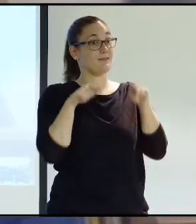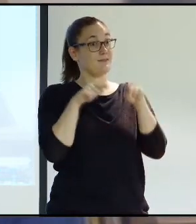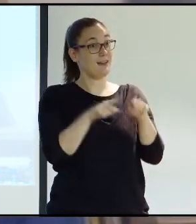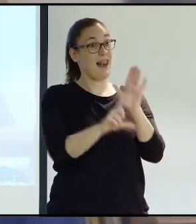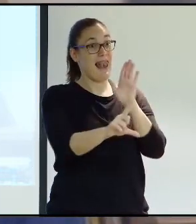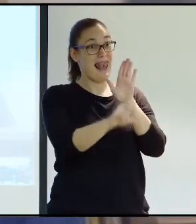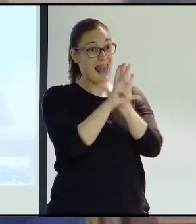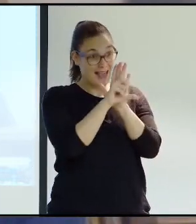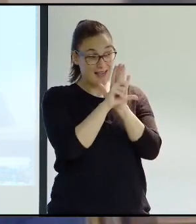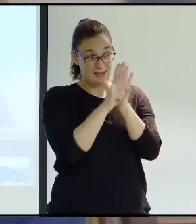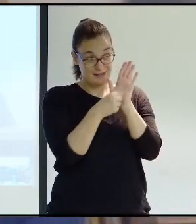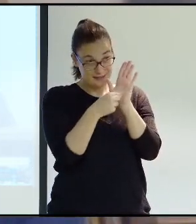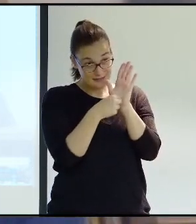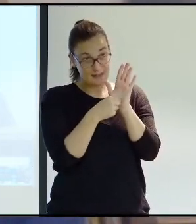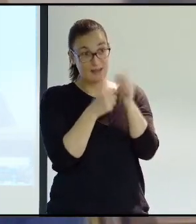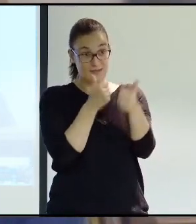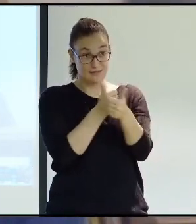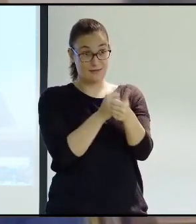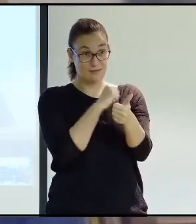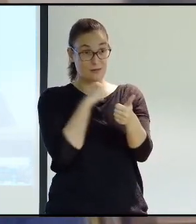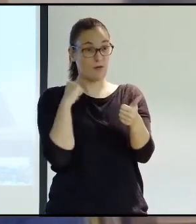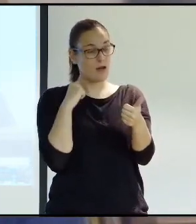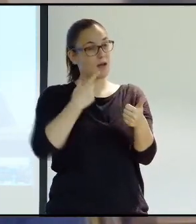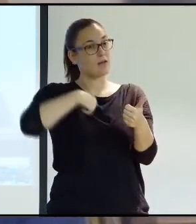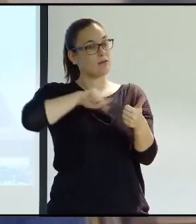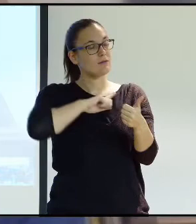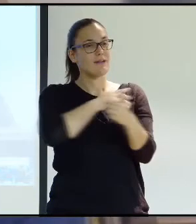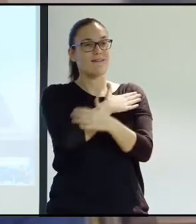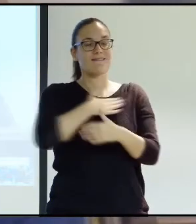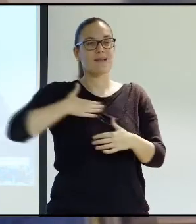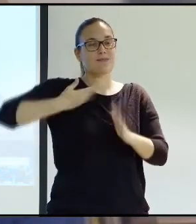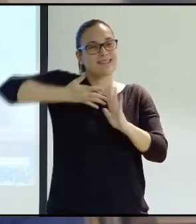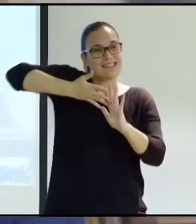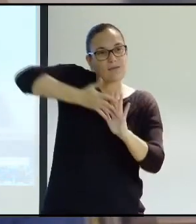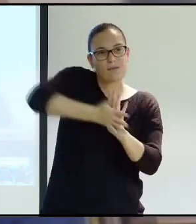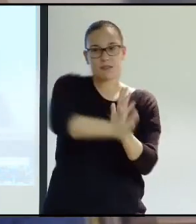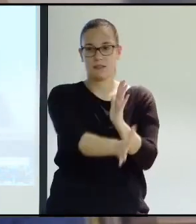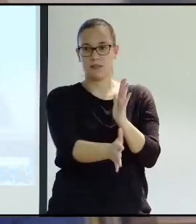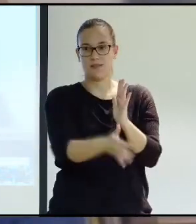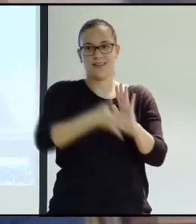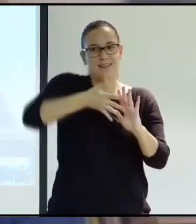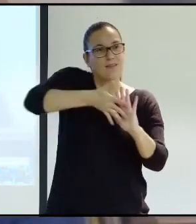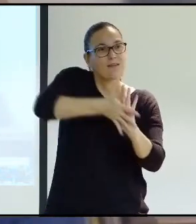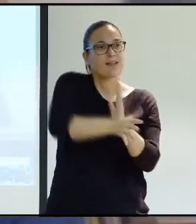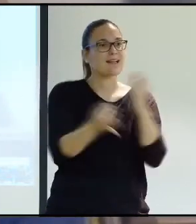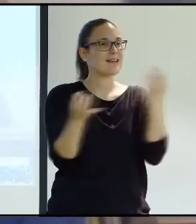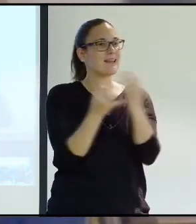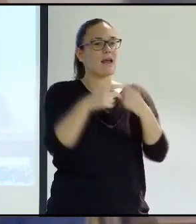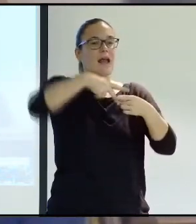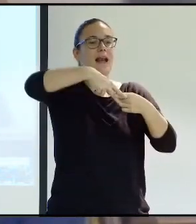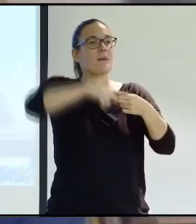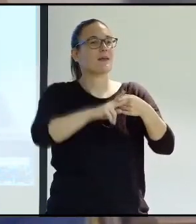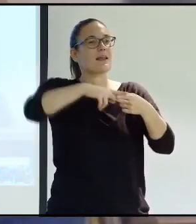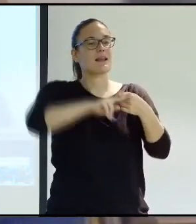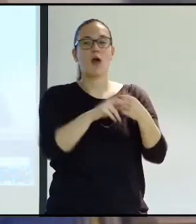So now we're drafting a new law so that we can define clearly the